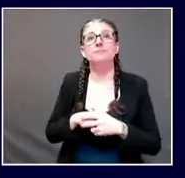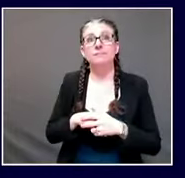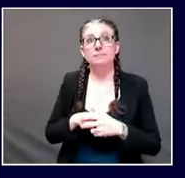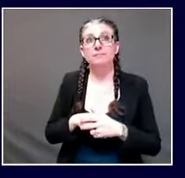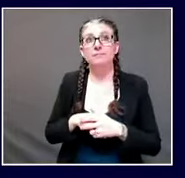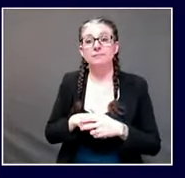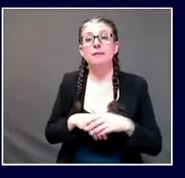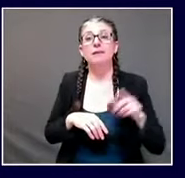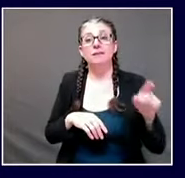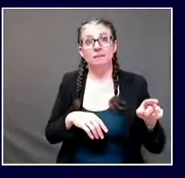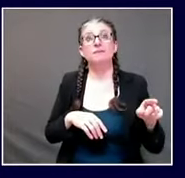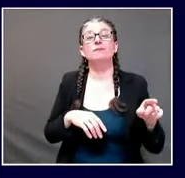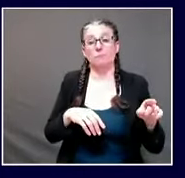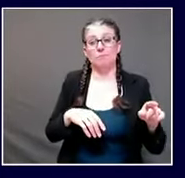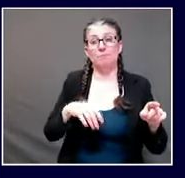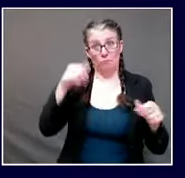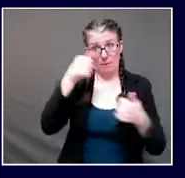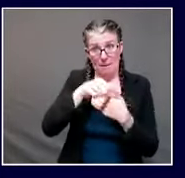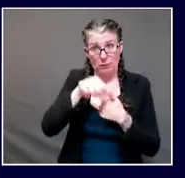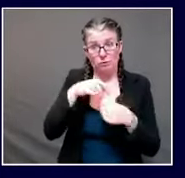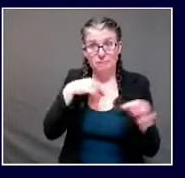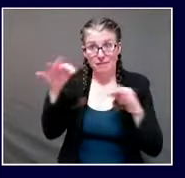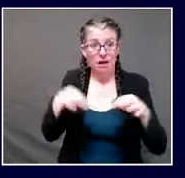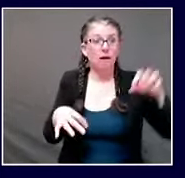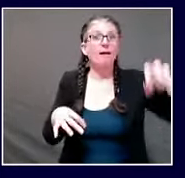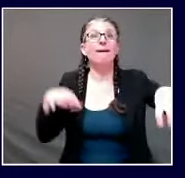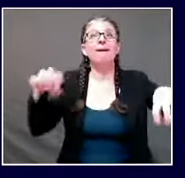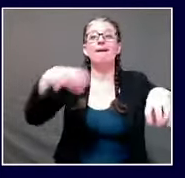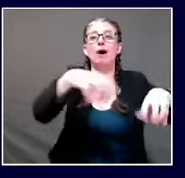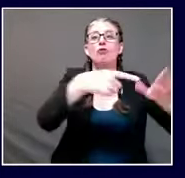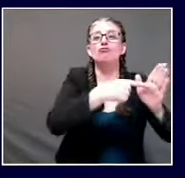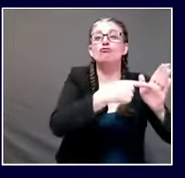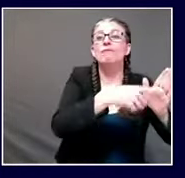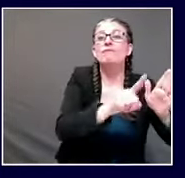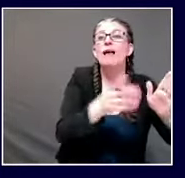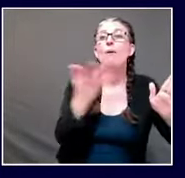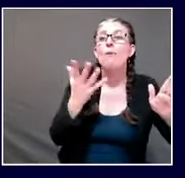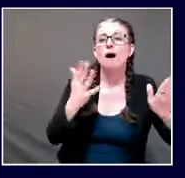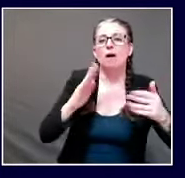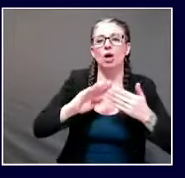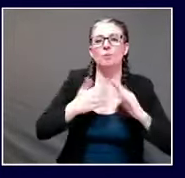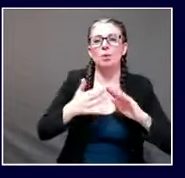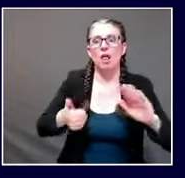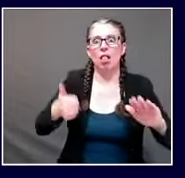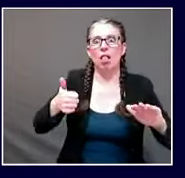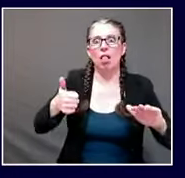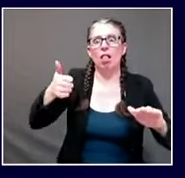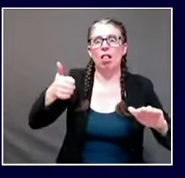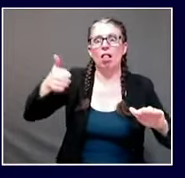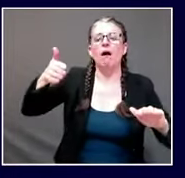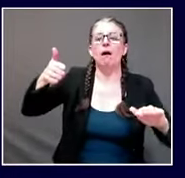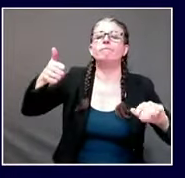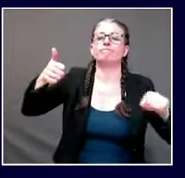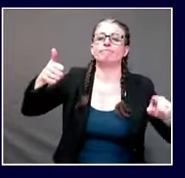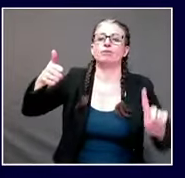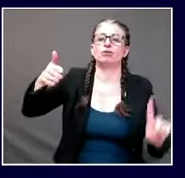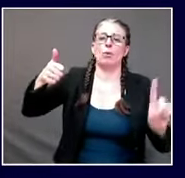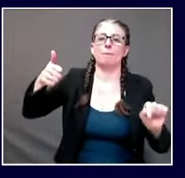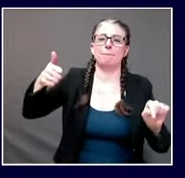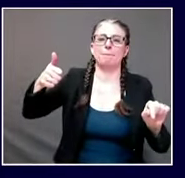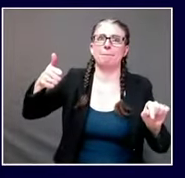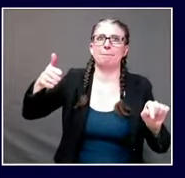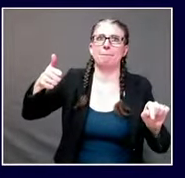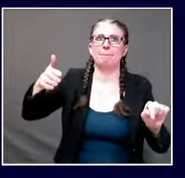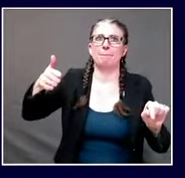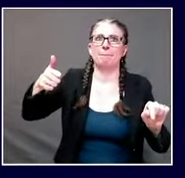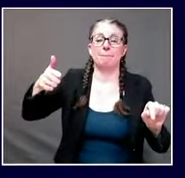cases in schools we still have not found sustained evidence of widespread transmission of